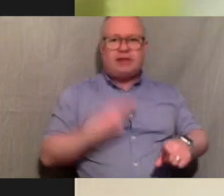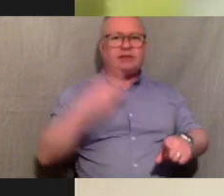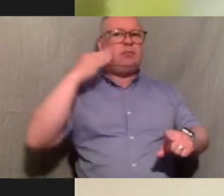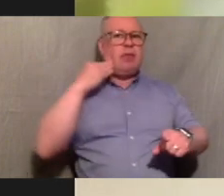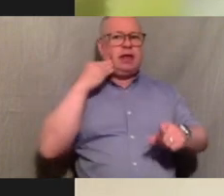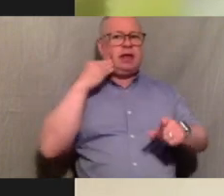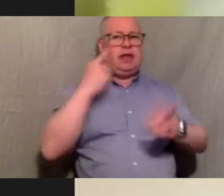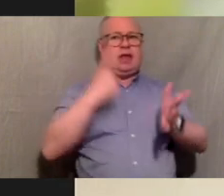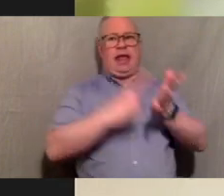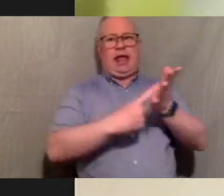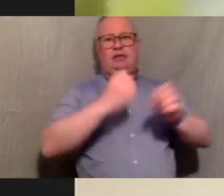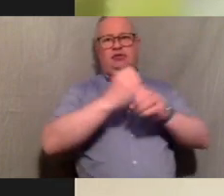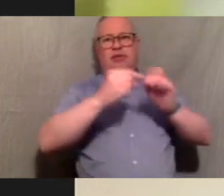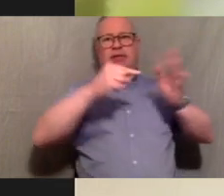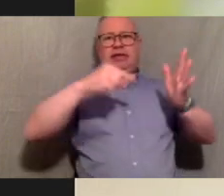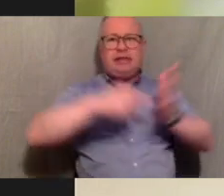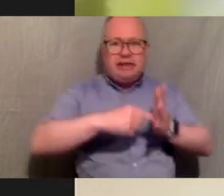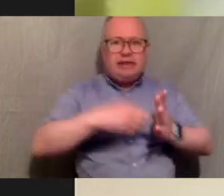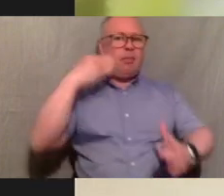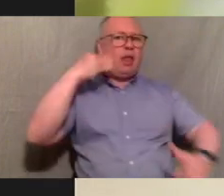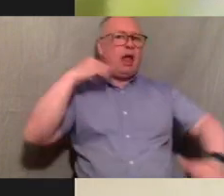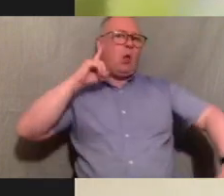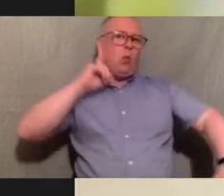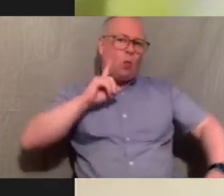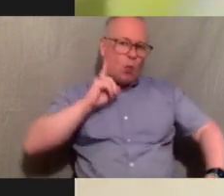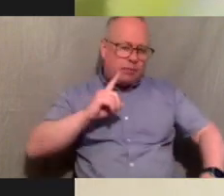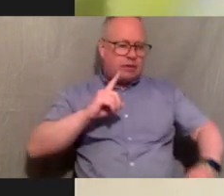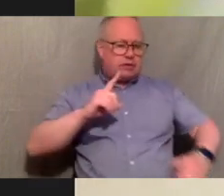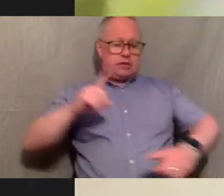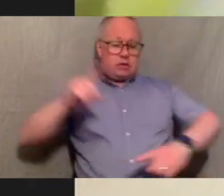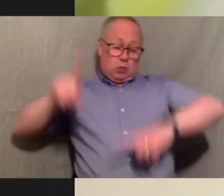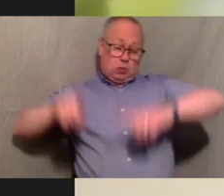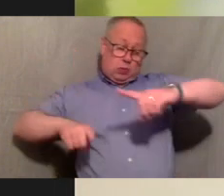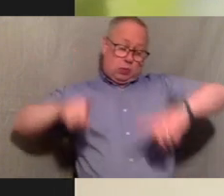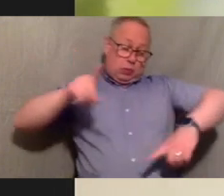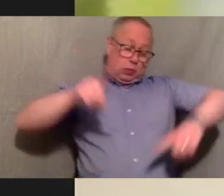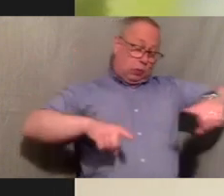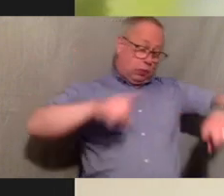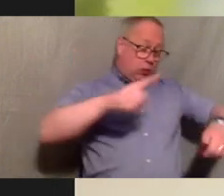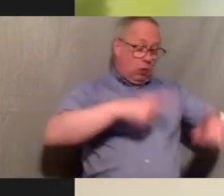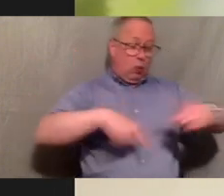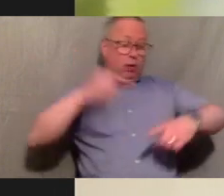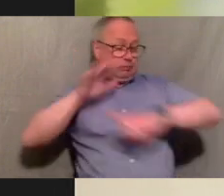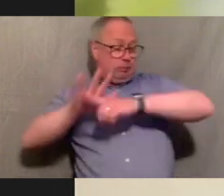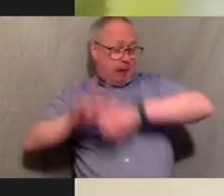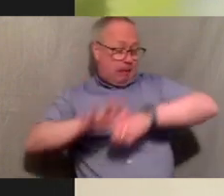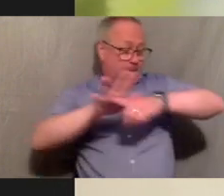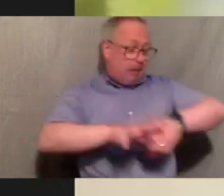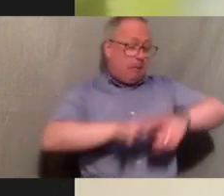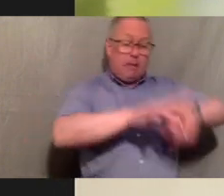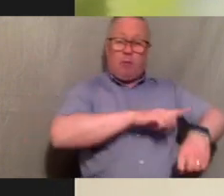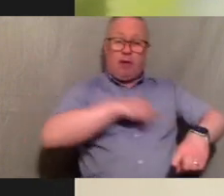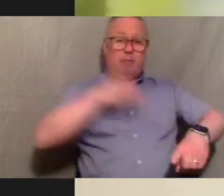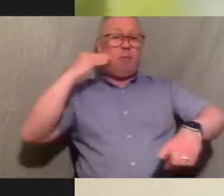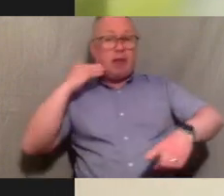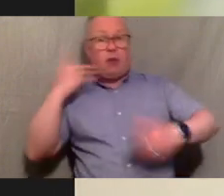different aspects as to how black people can be victimized just other than being black and they also believe that in order to